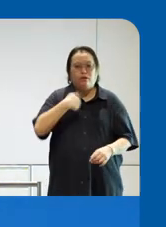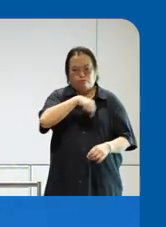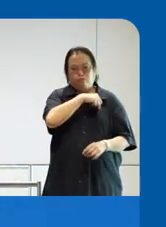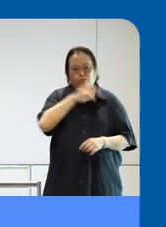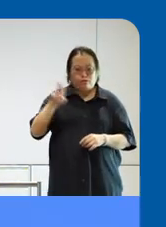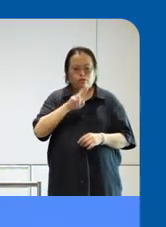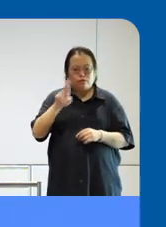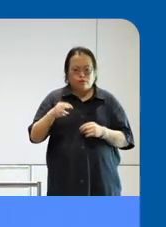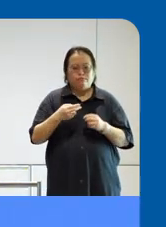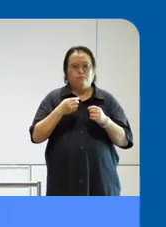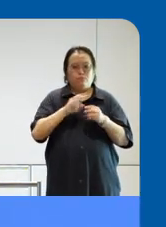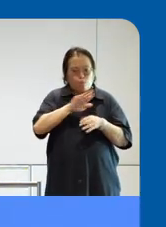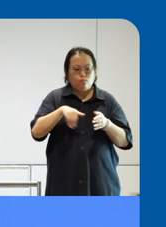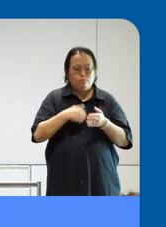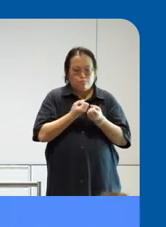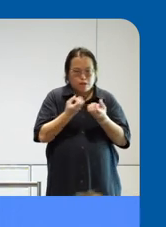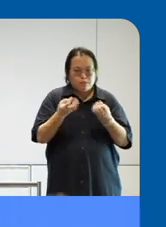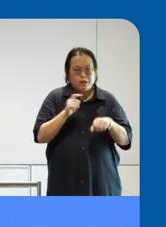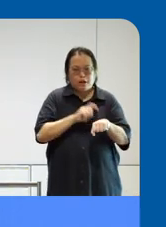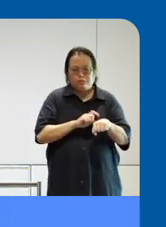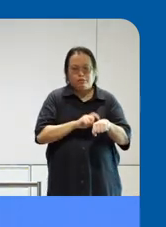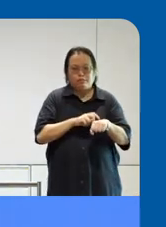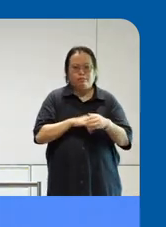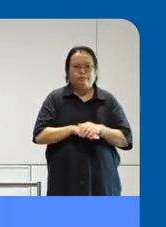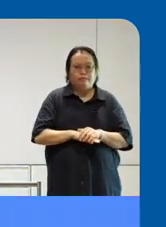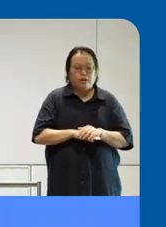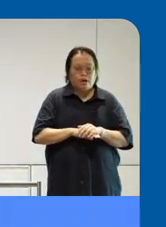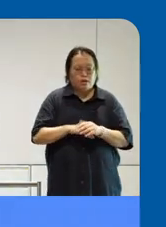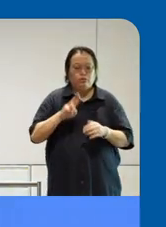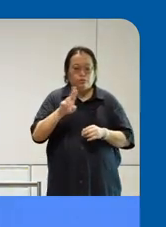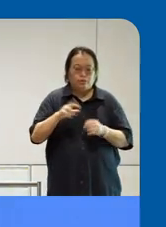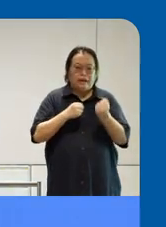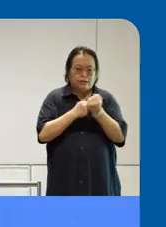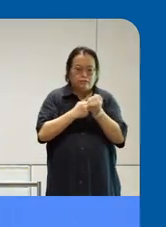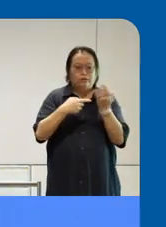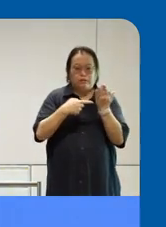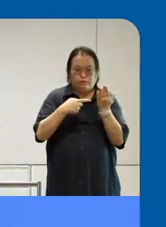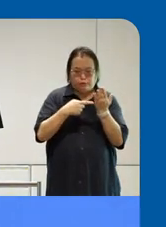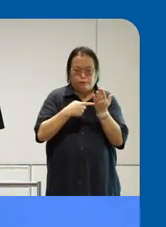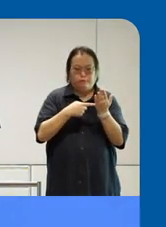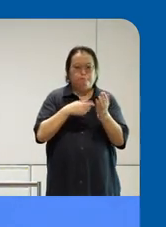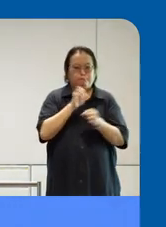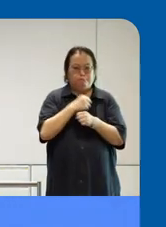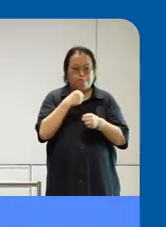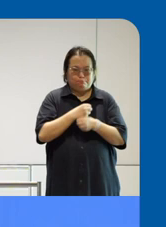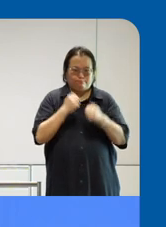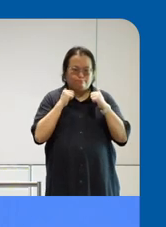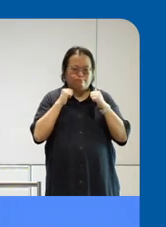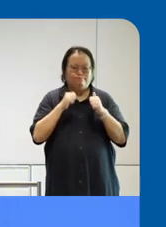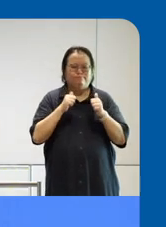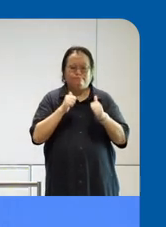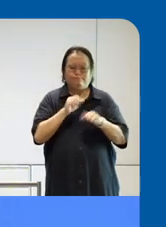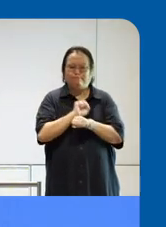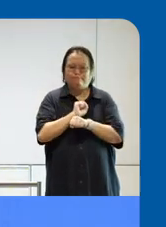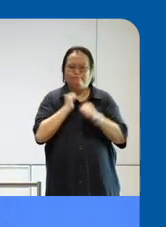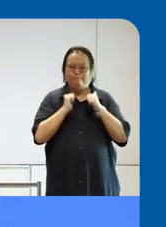basis. And, you know, integrating that with existing assistive technologies is what makes it all work. So, I think to elaborate a little